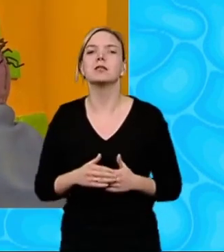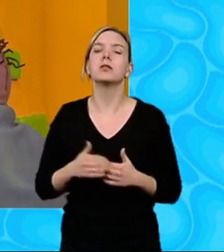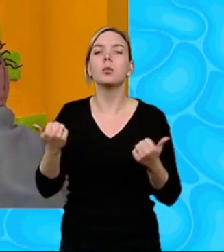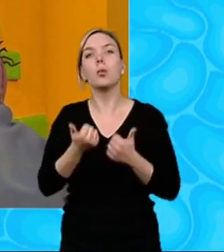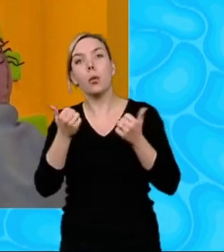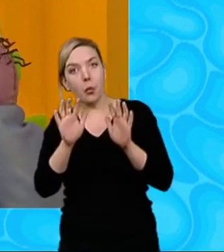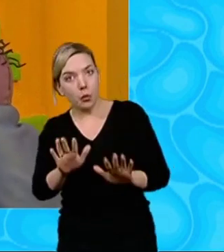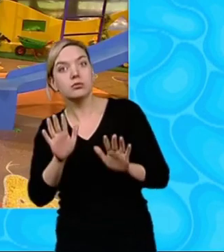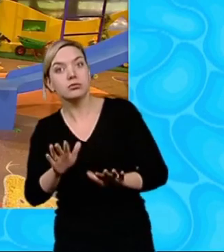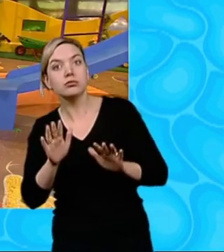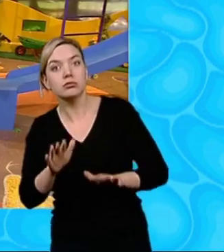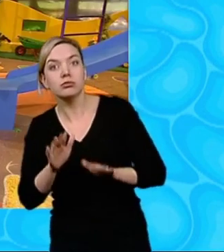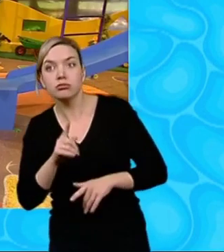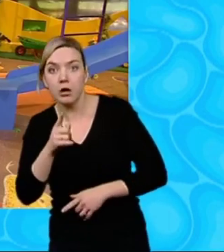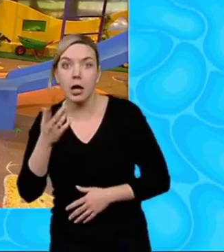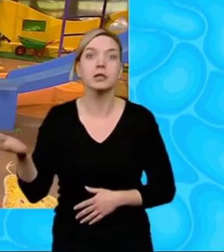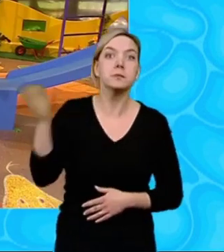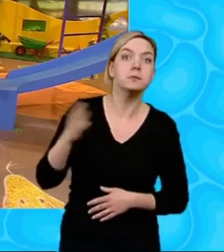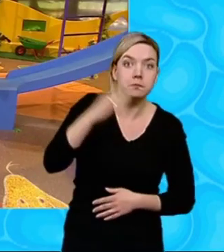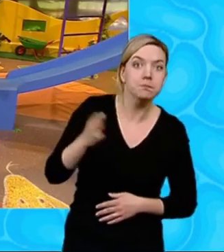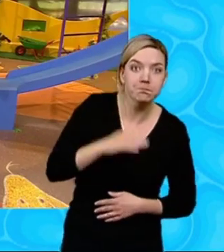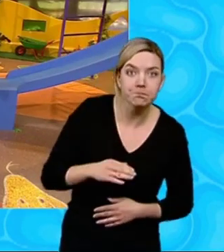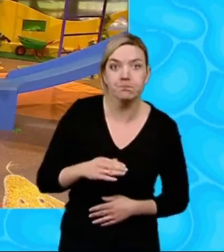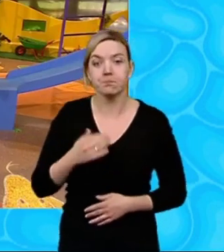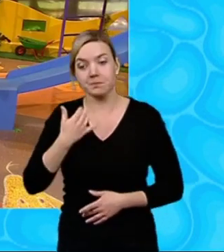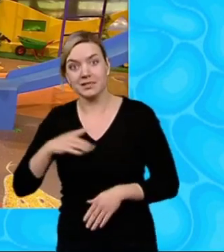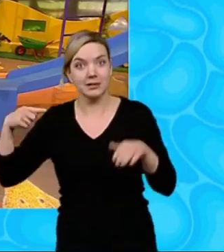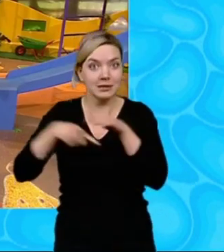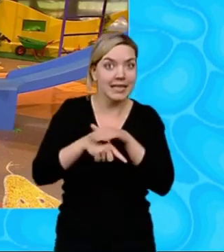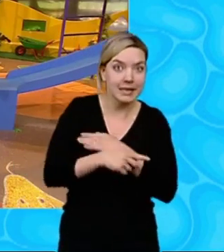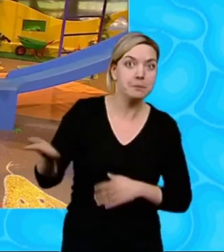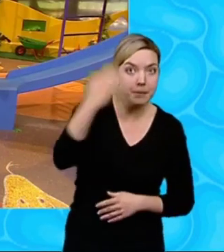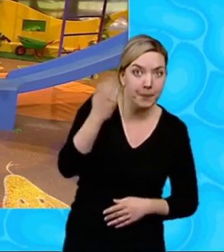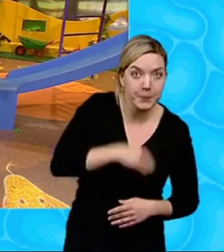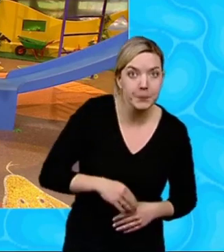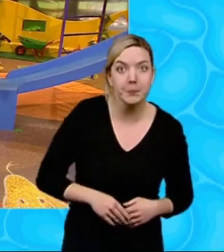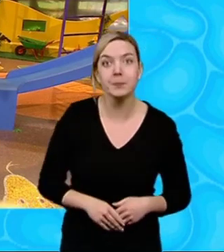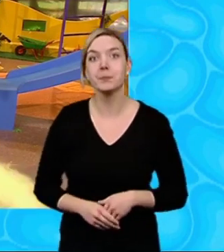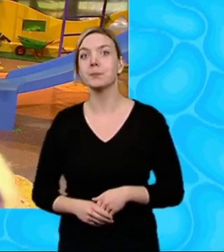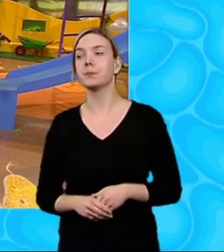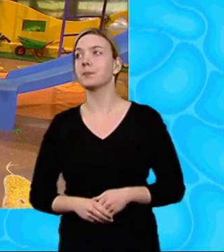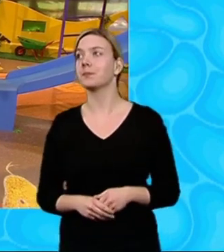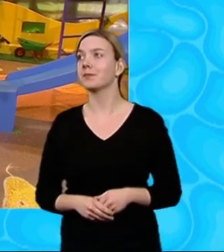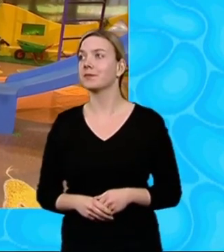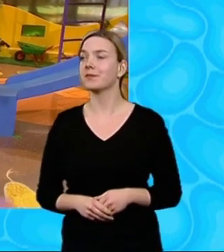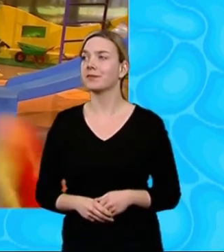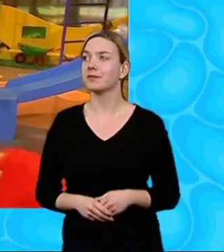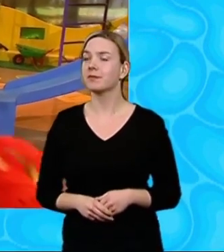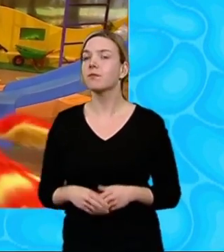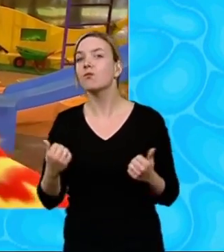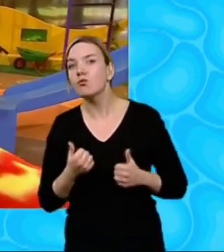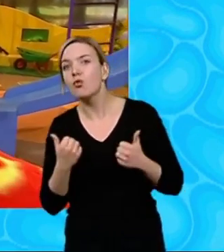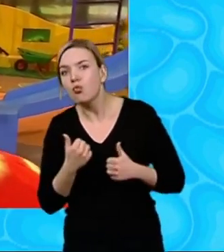Milo Right, Doodles, Izzles We need you in here Oh, OK, coming Er,